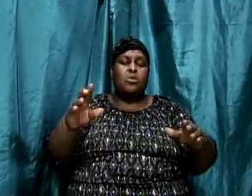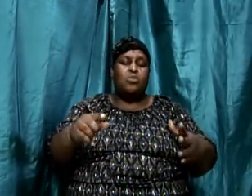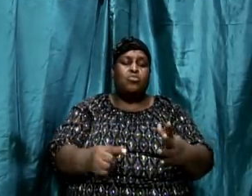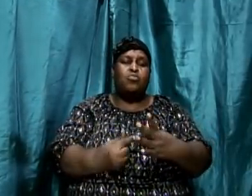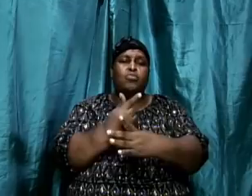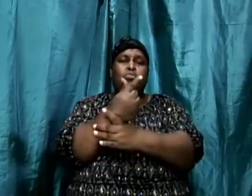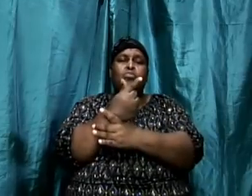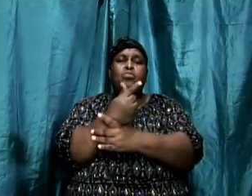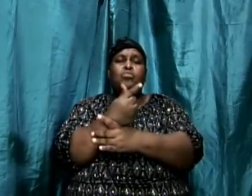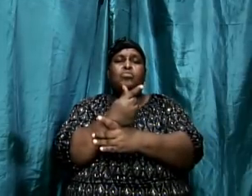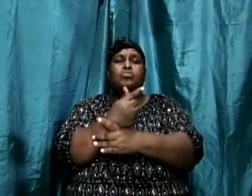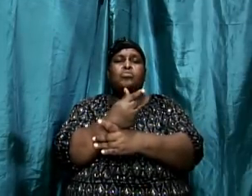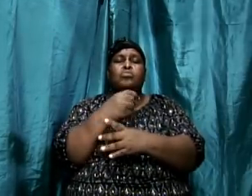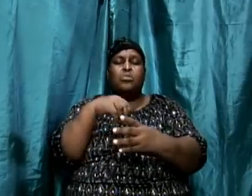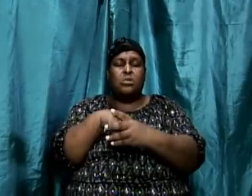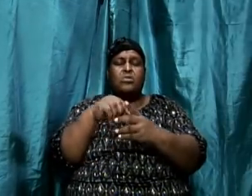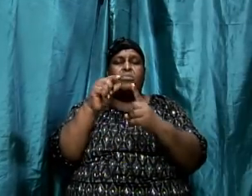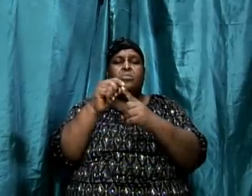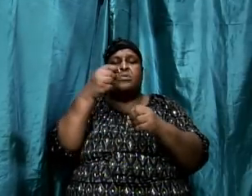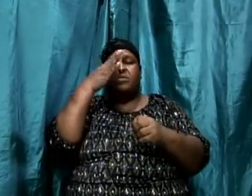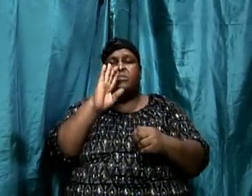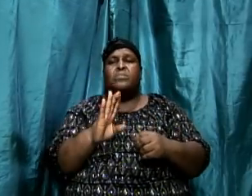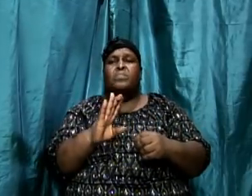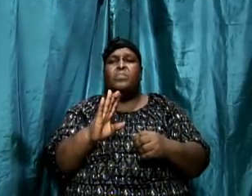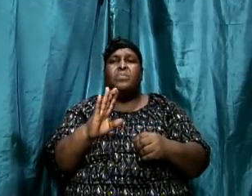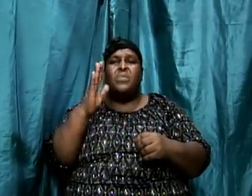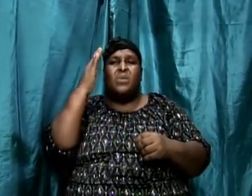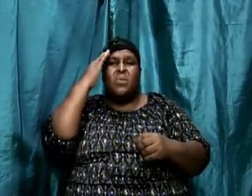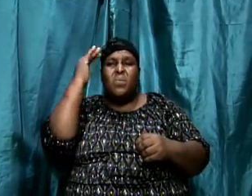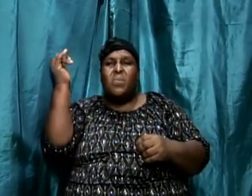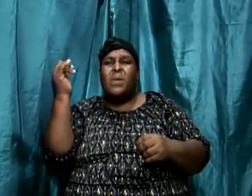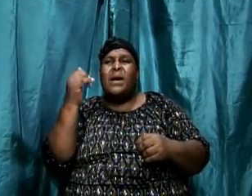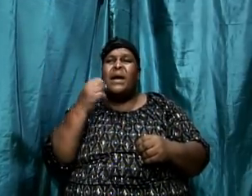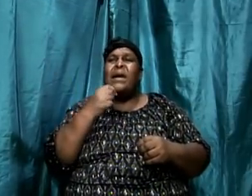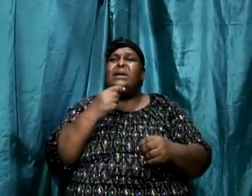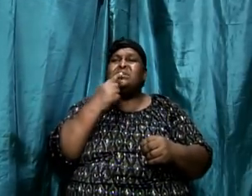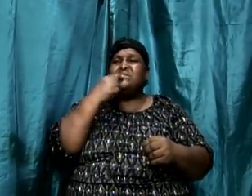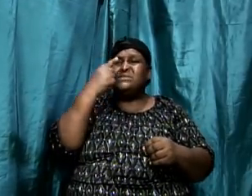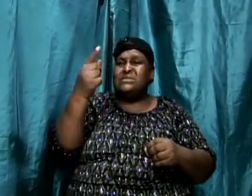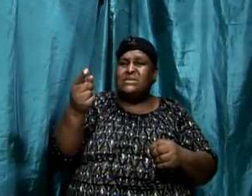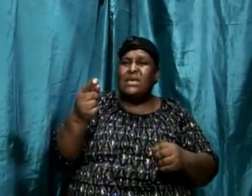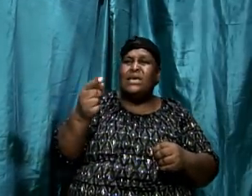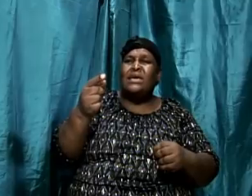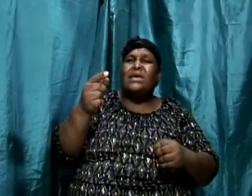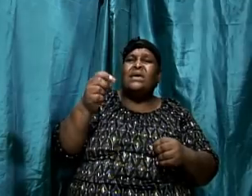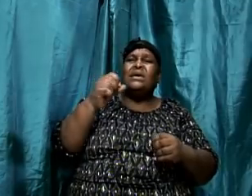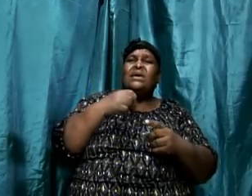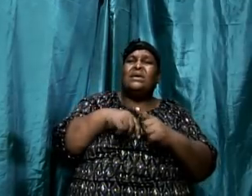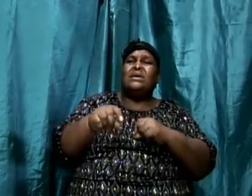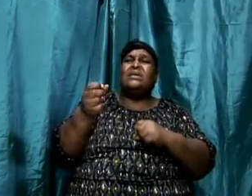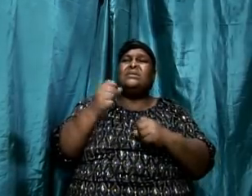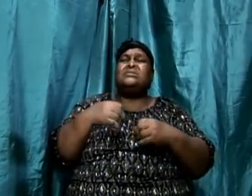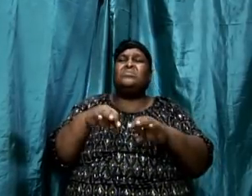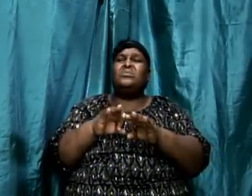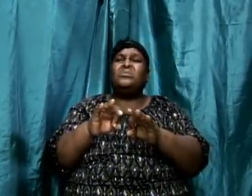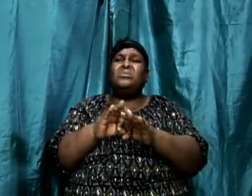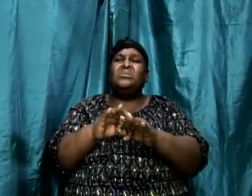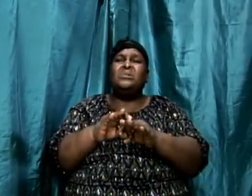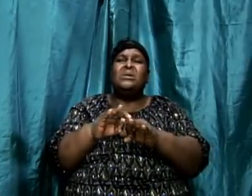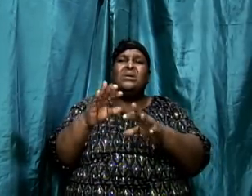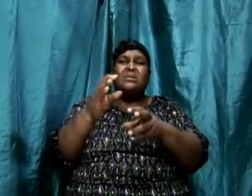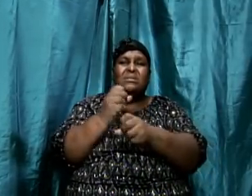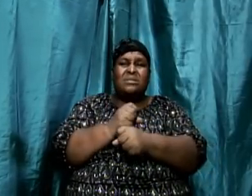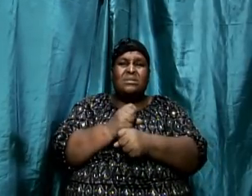is systematic? Bible study is systematic. And by that I mean it involves taking certain